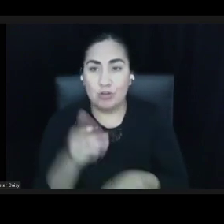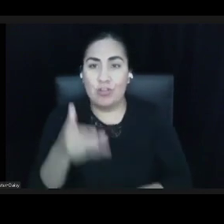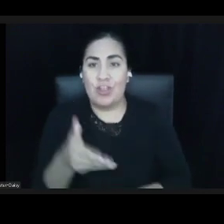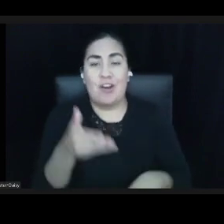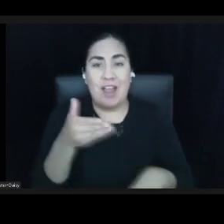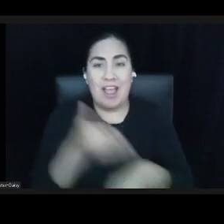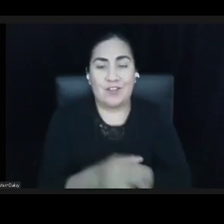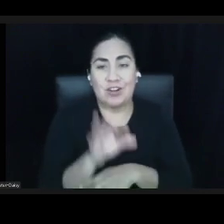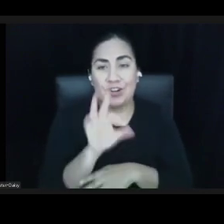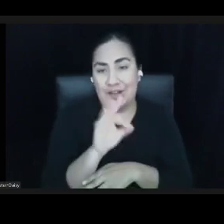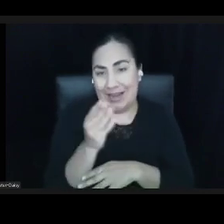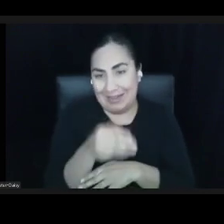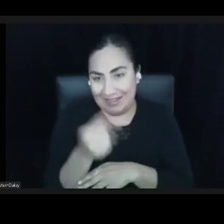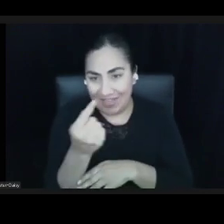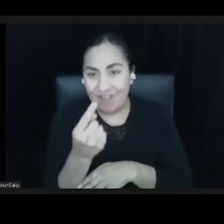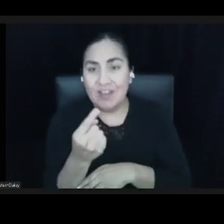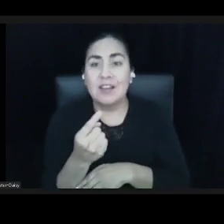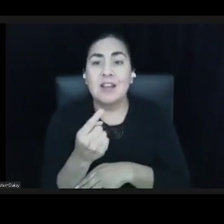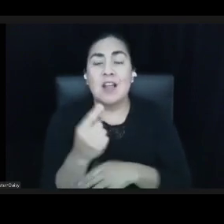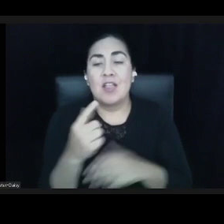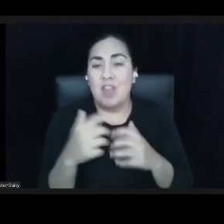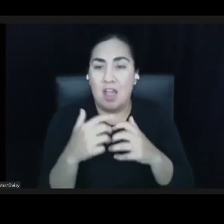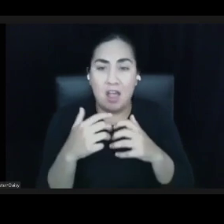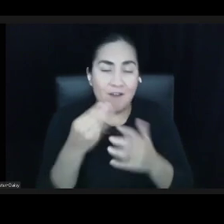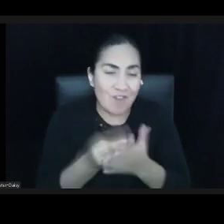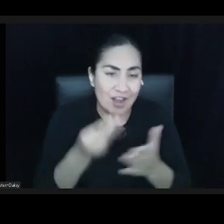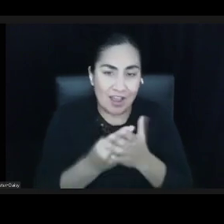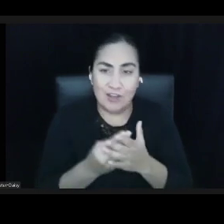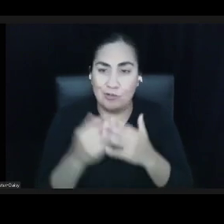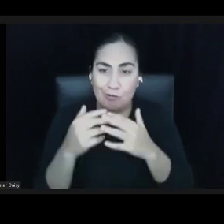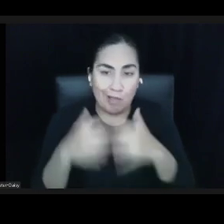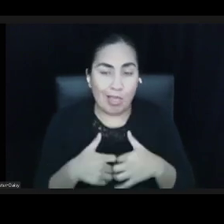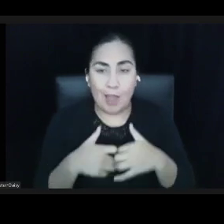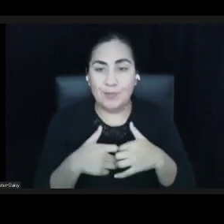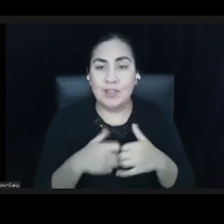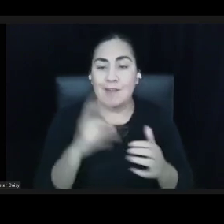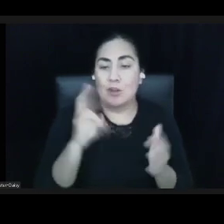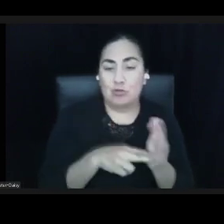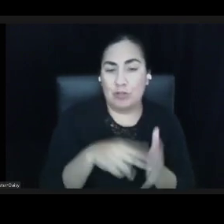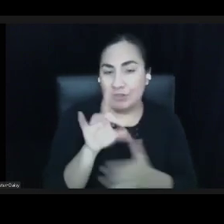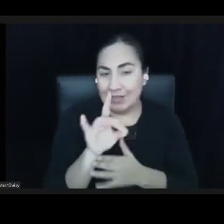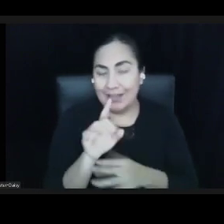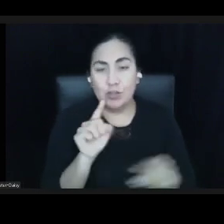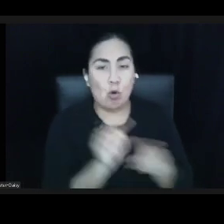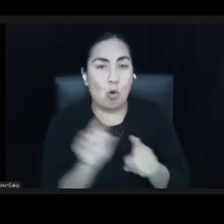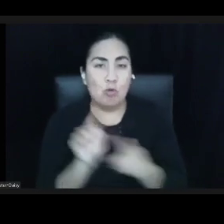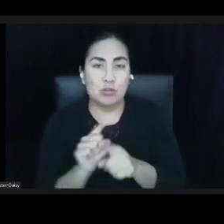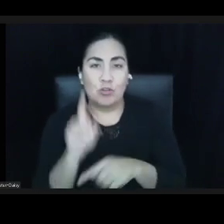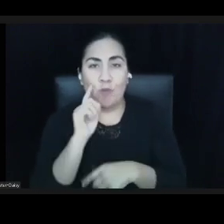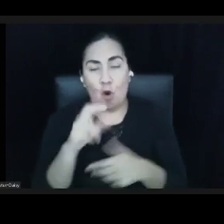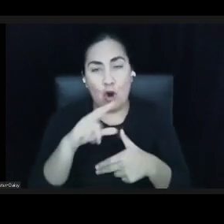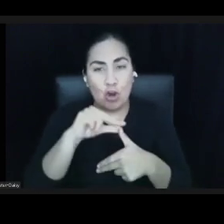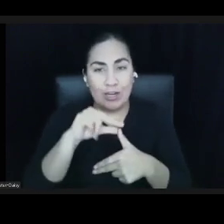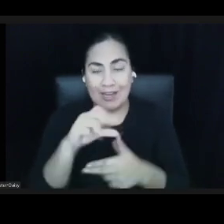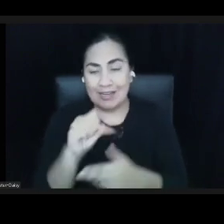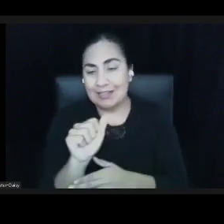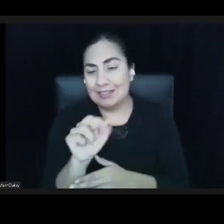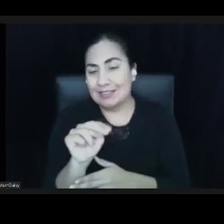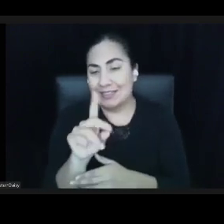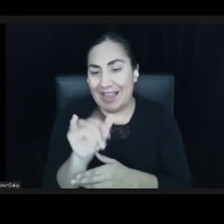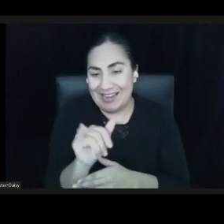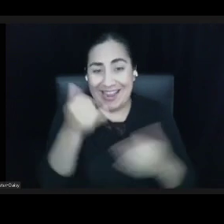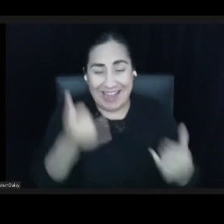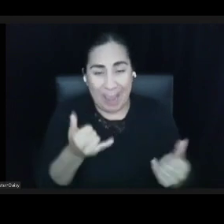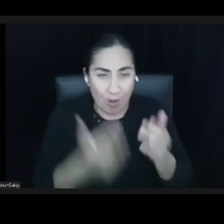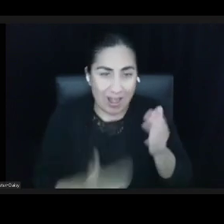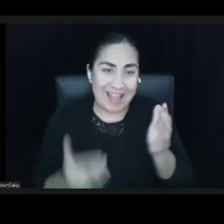2008, and supporting the recovery after Hurricane Sandy. And we are once again facing new challenges